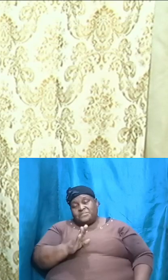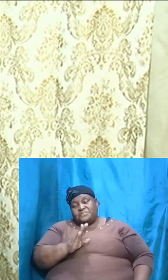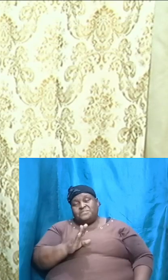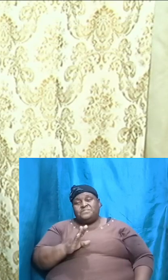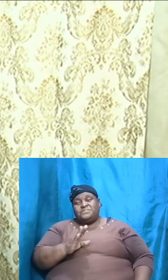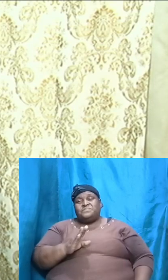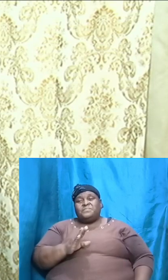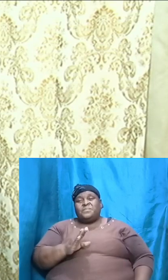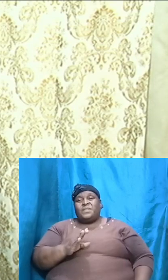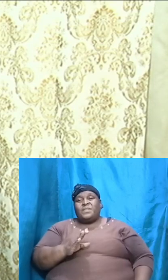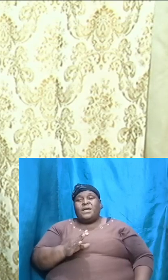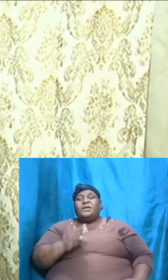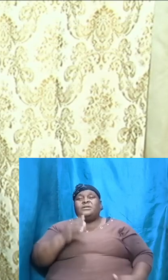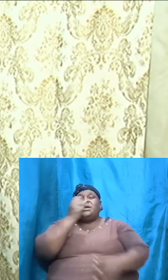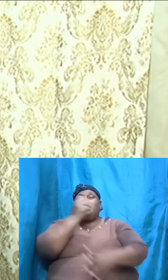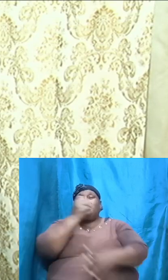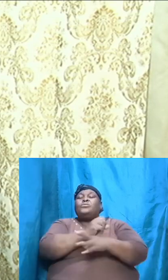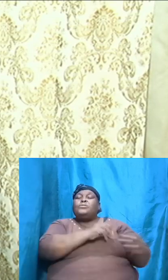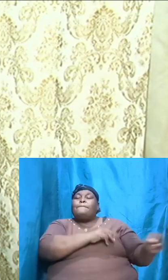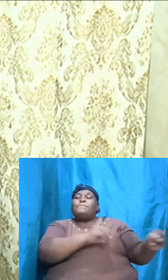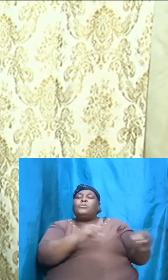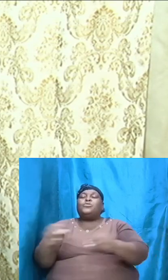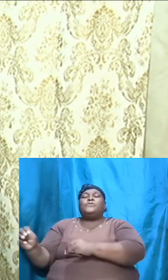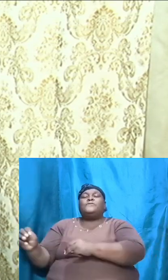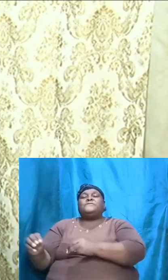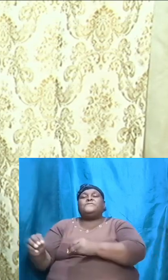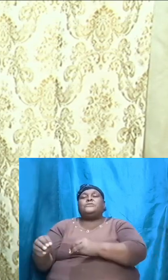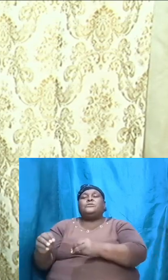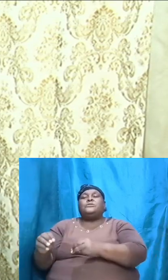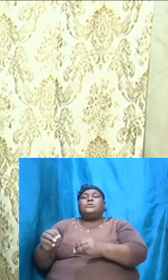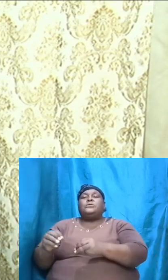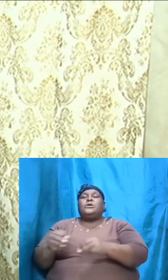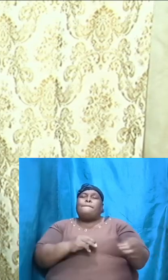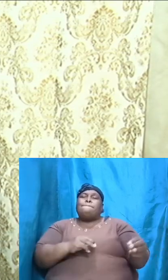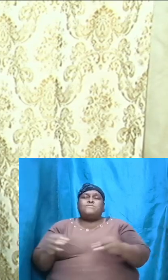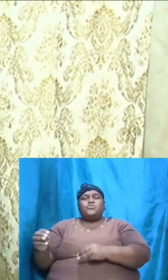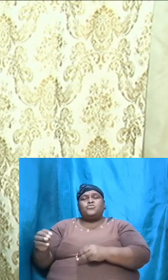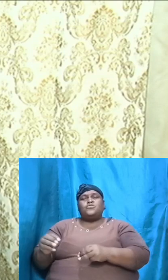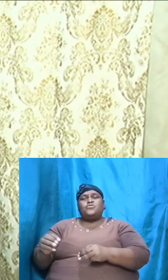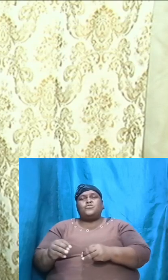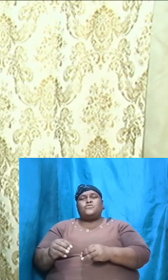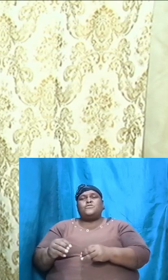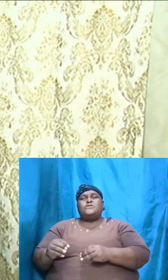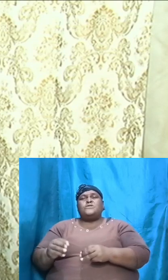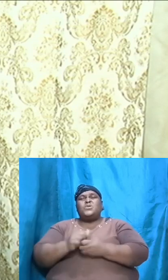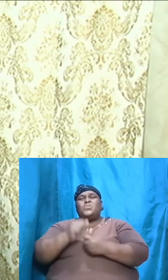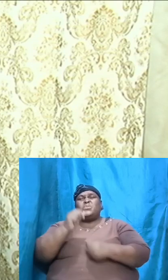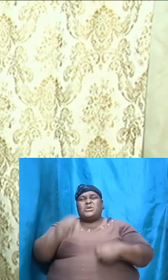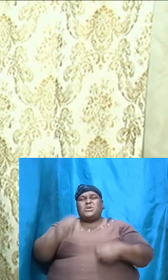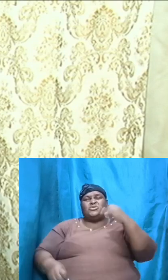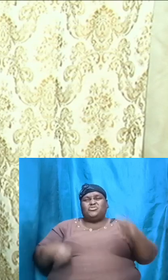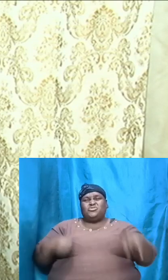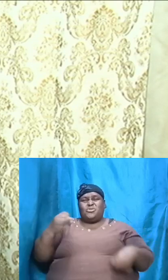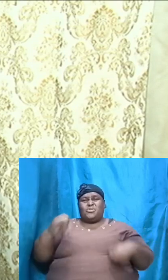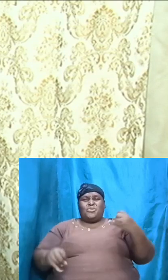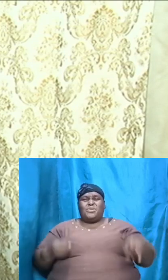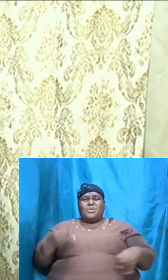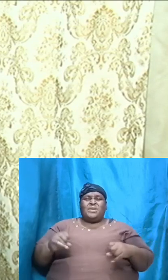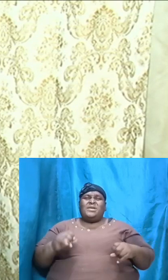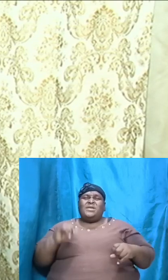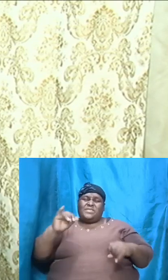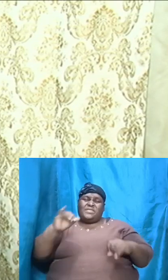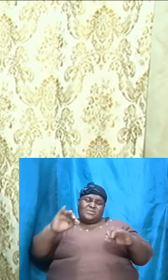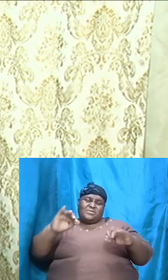and he would move and he would move with alacrity and this is how he